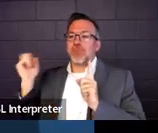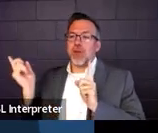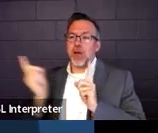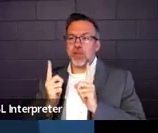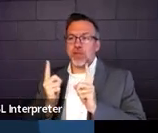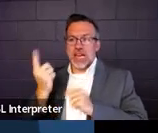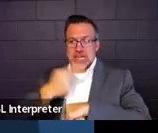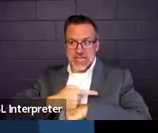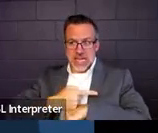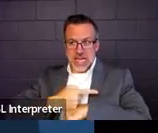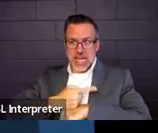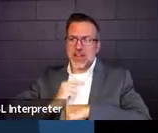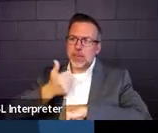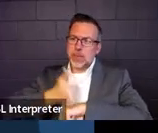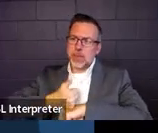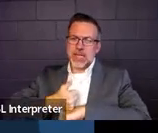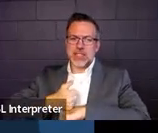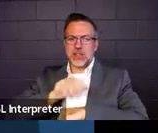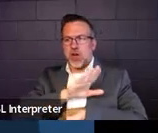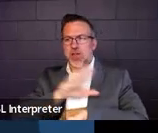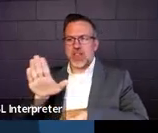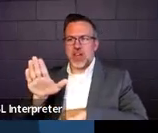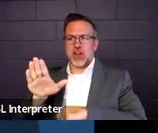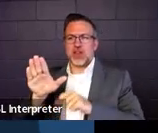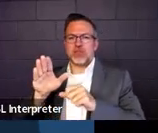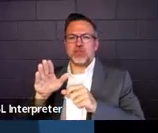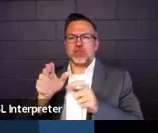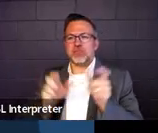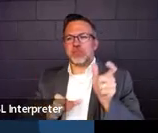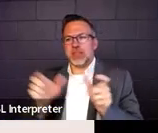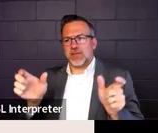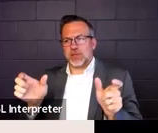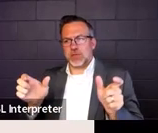based on the child's individual educational needs.